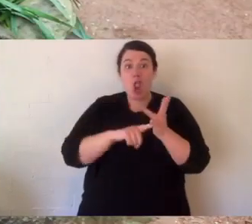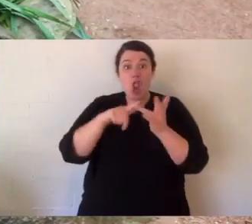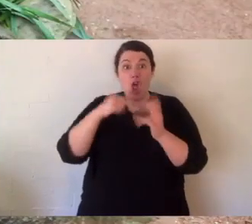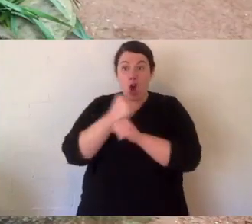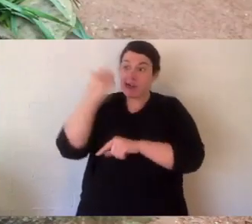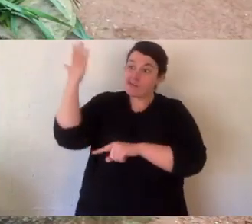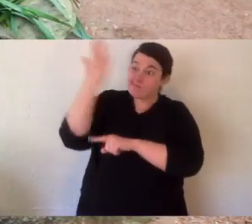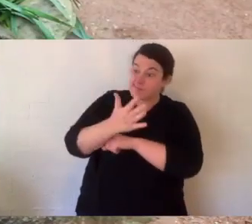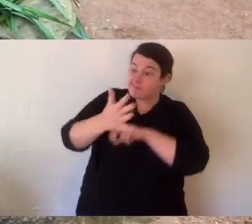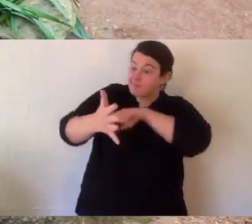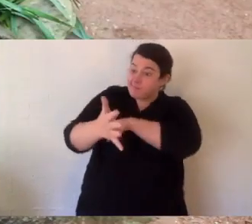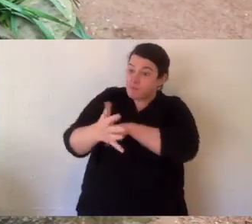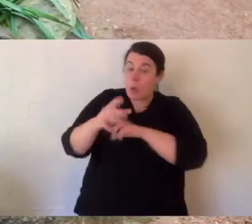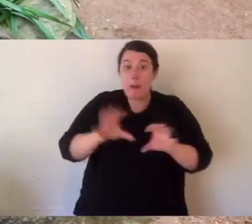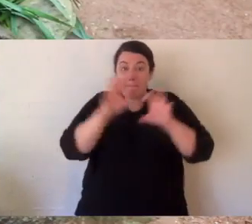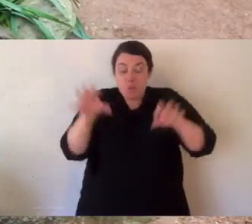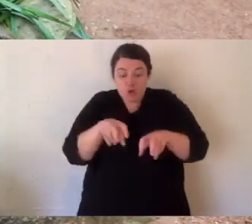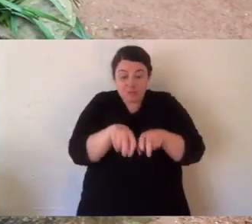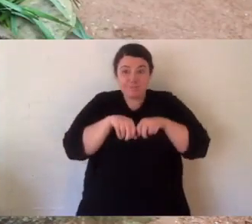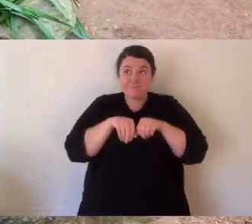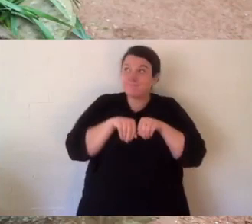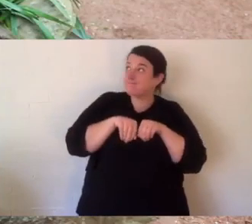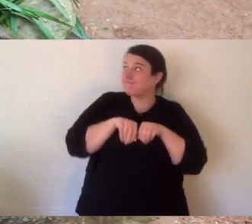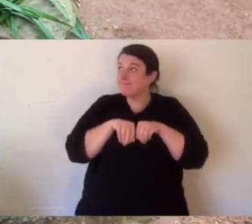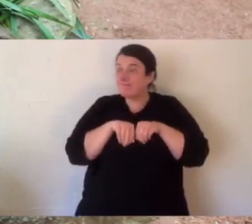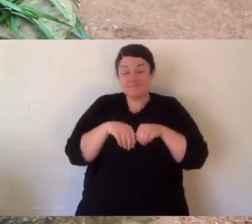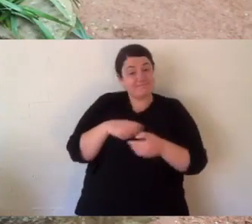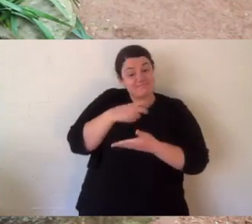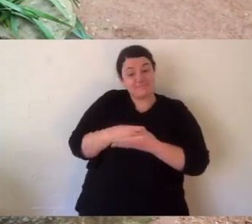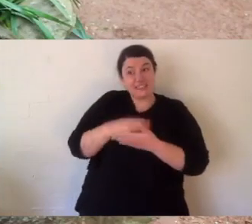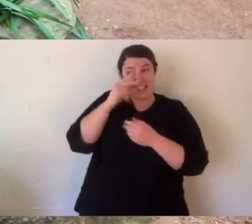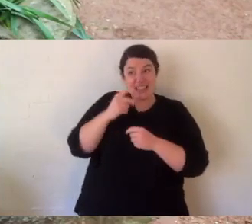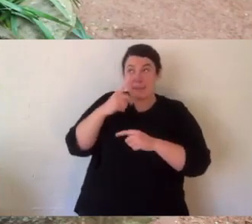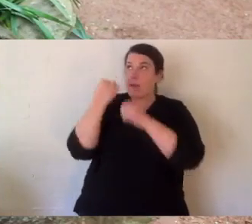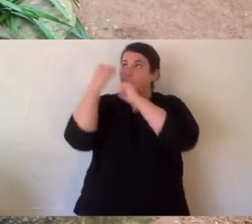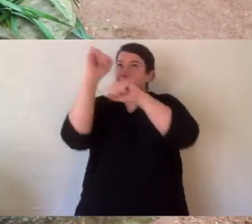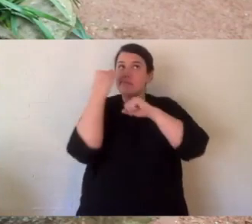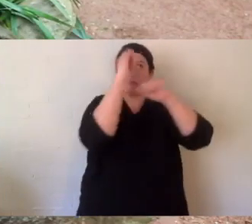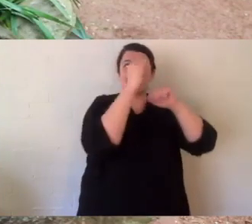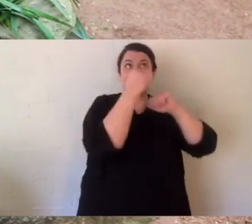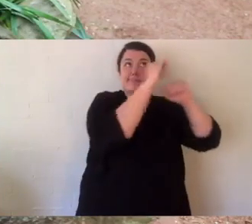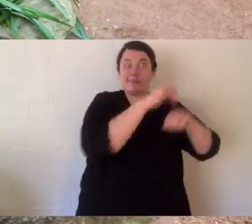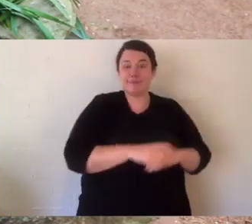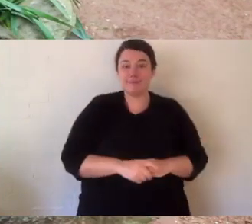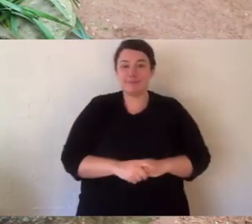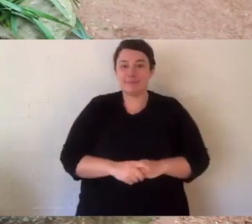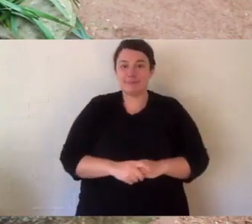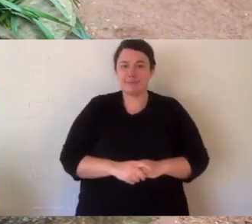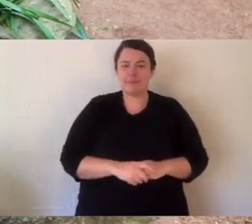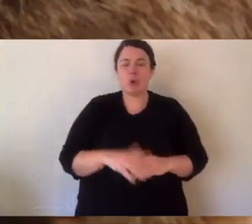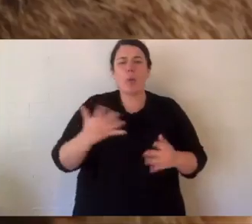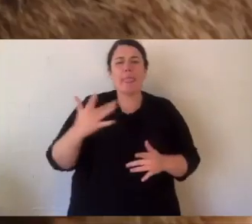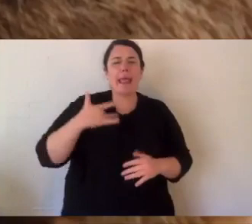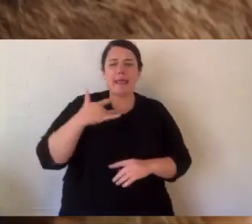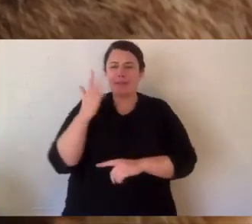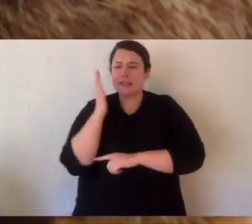just like you see them doing now. They'll find somewhere under a hollow log, back in a bush, just where they're protected, safe from predators, and can